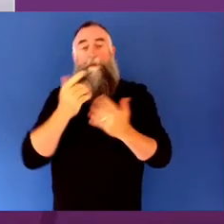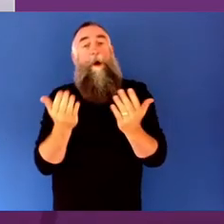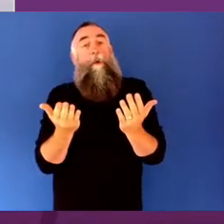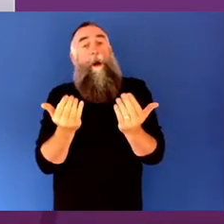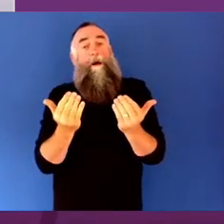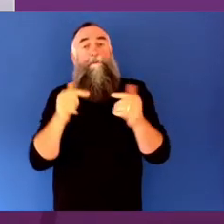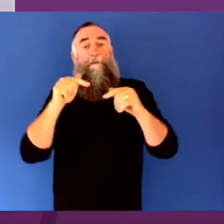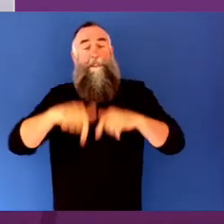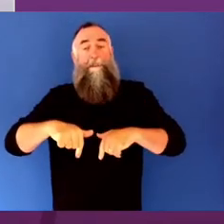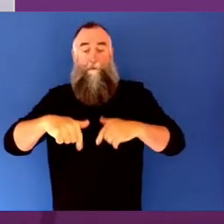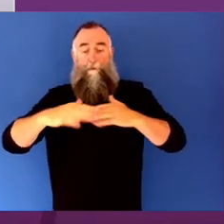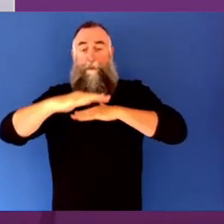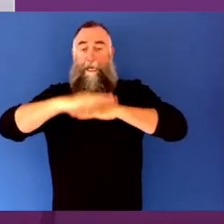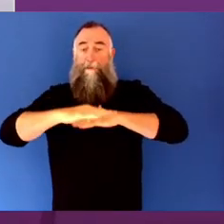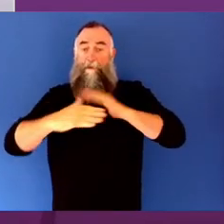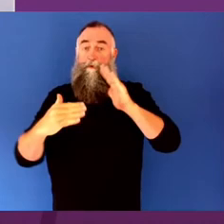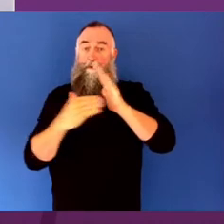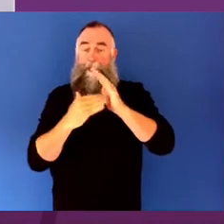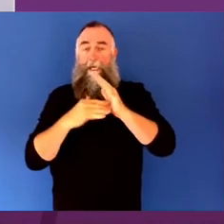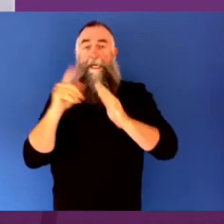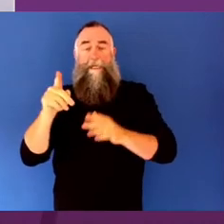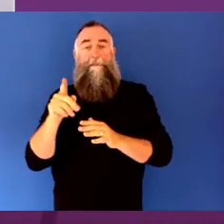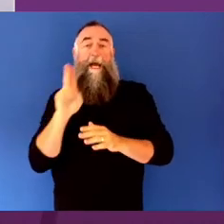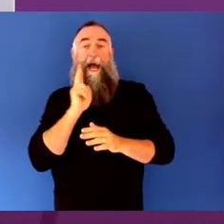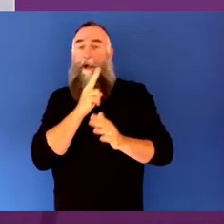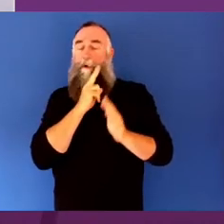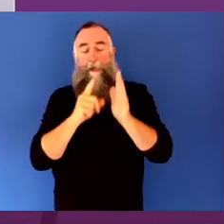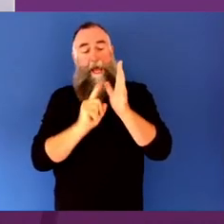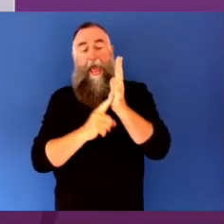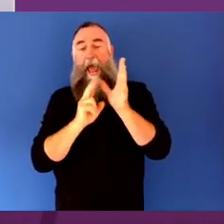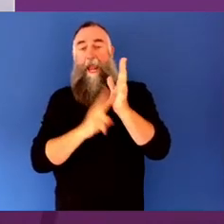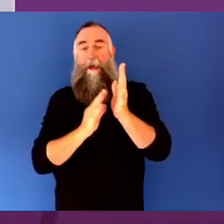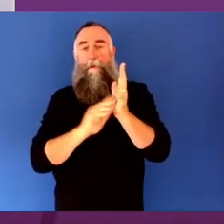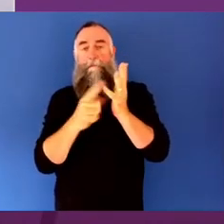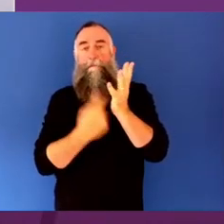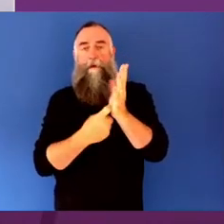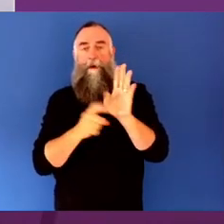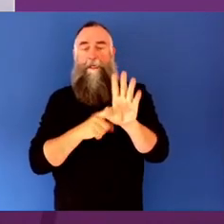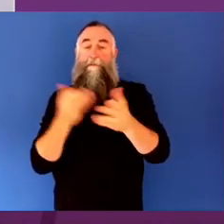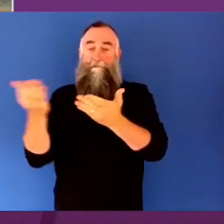Uncle Alan Murray to join us online. Uncle Alan.